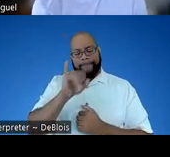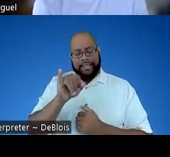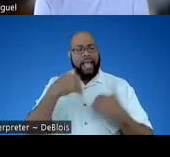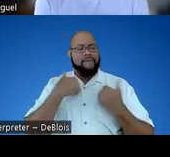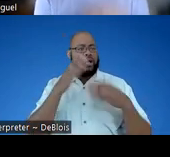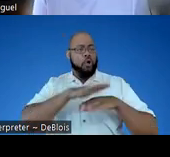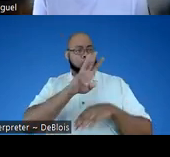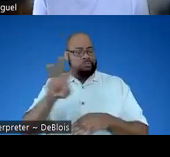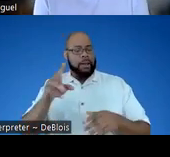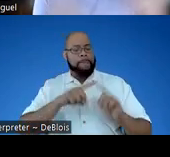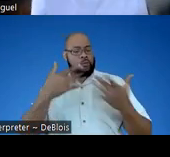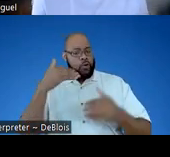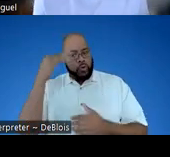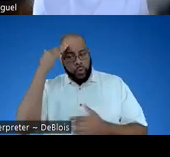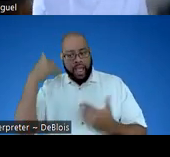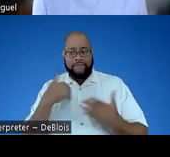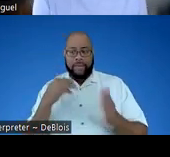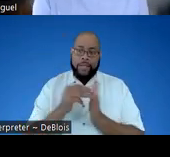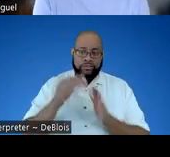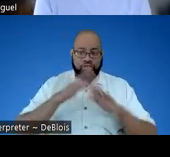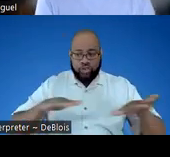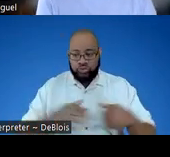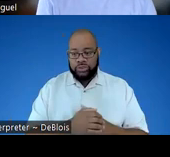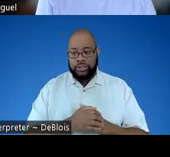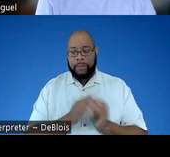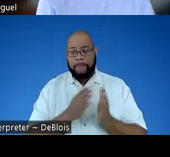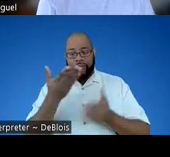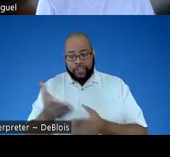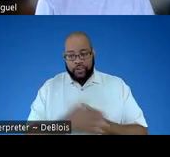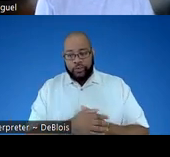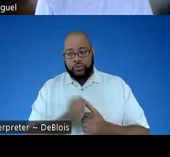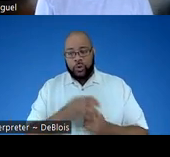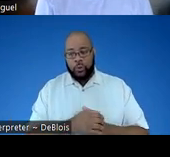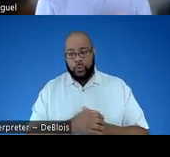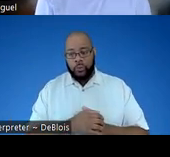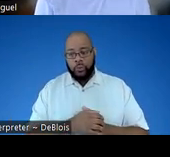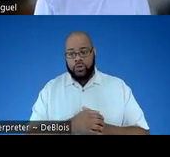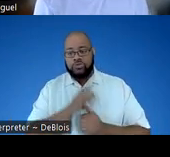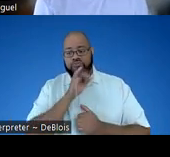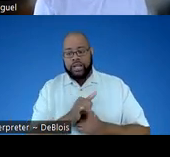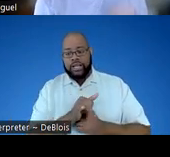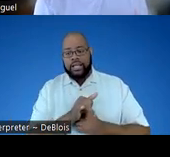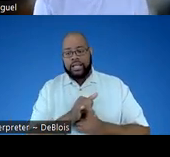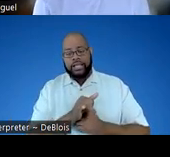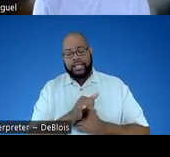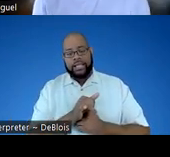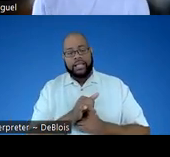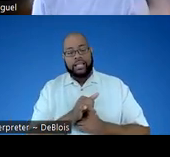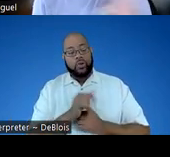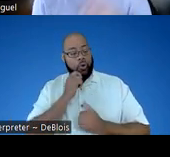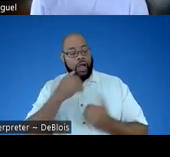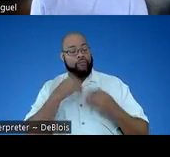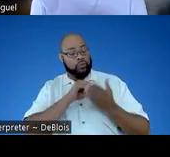website, but as we all know, there are millions of children books out there. So it's really cool that we have the students